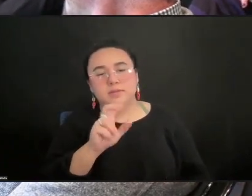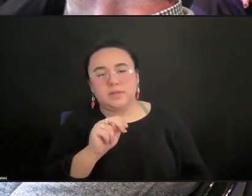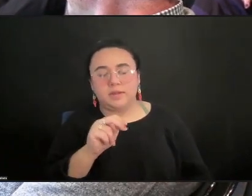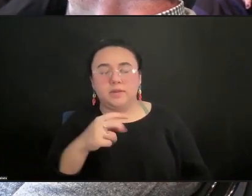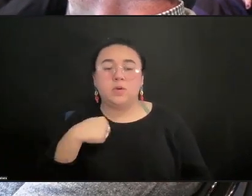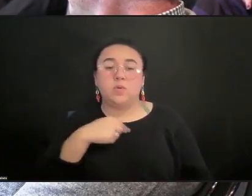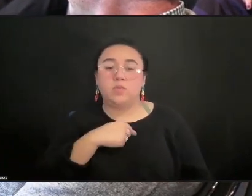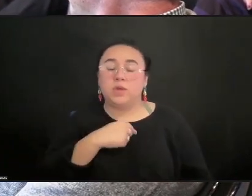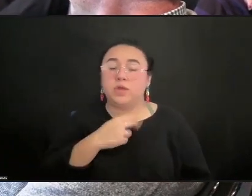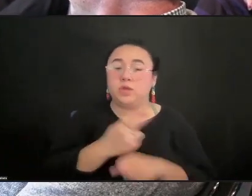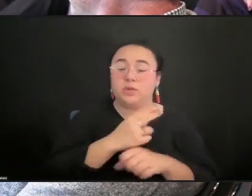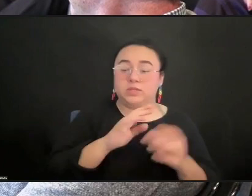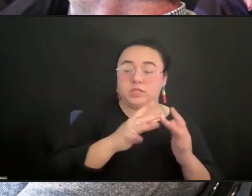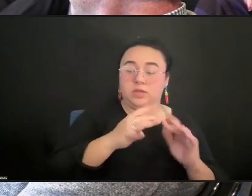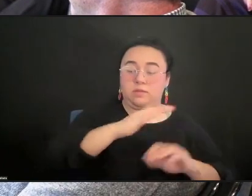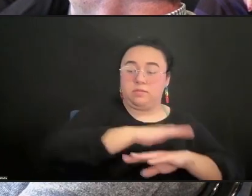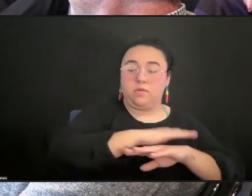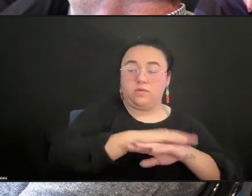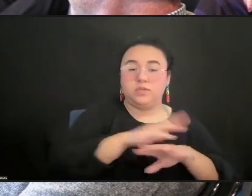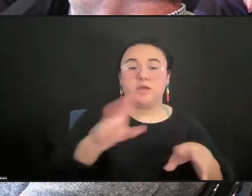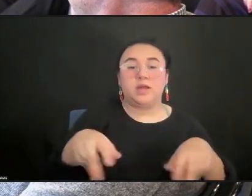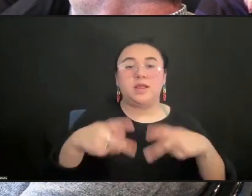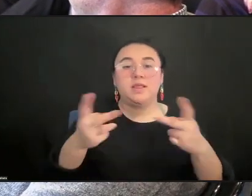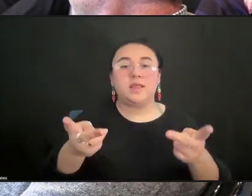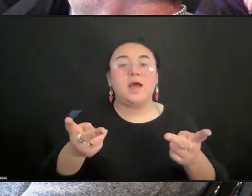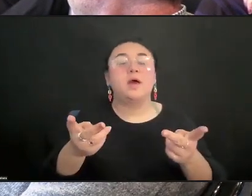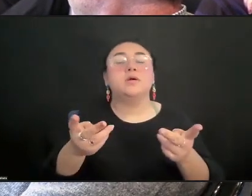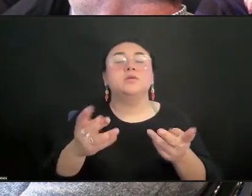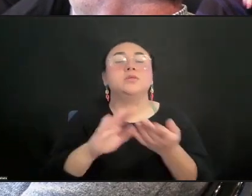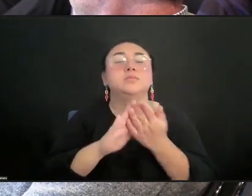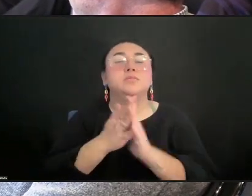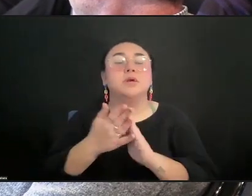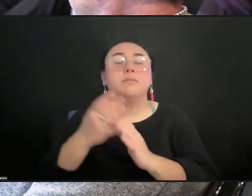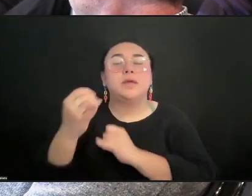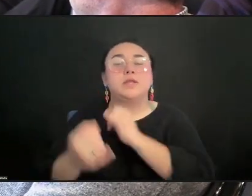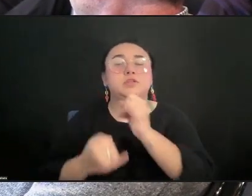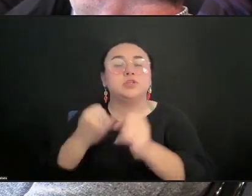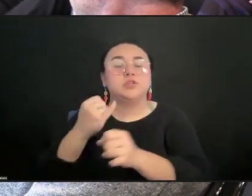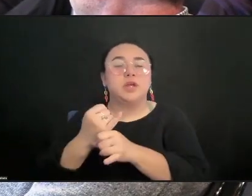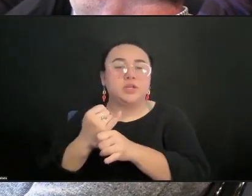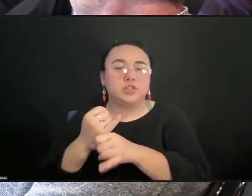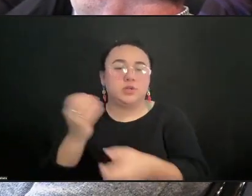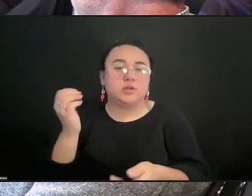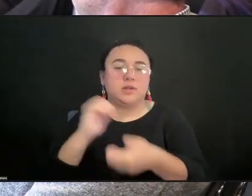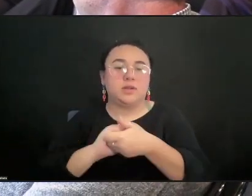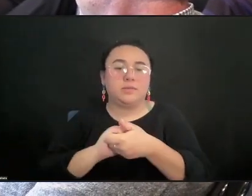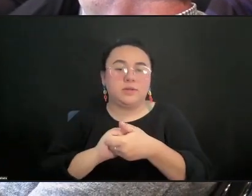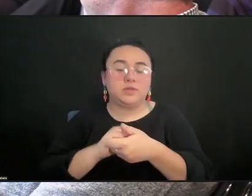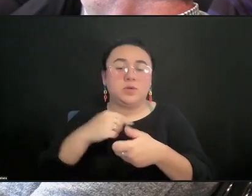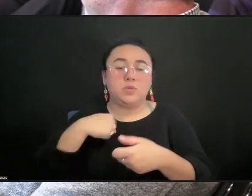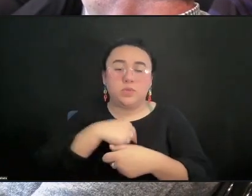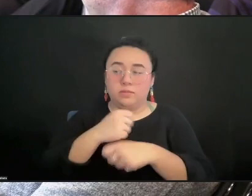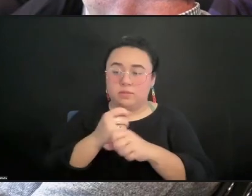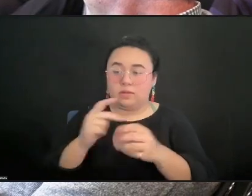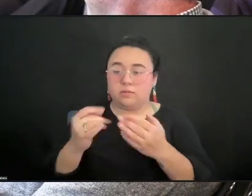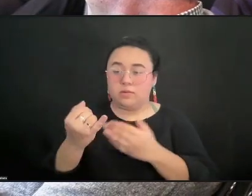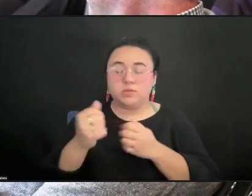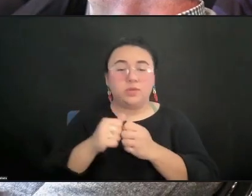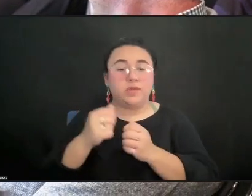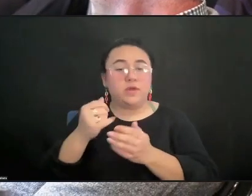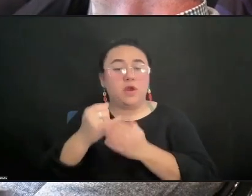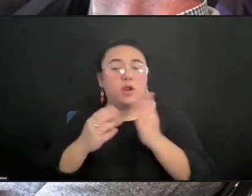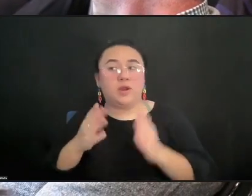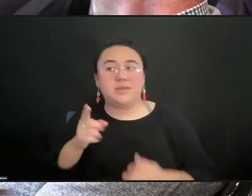it into a platform for international collaboration. And so actually created a project with artists in Kenya that